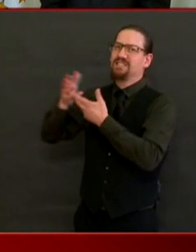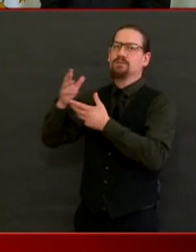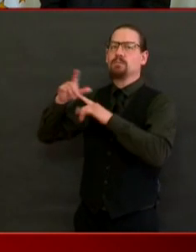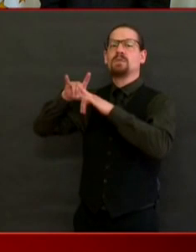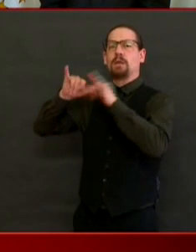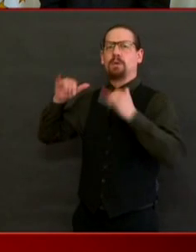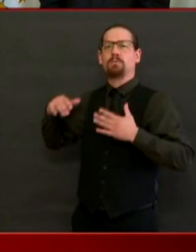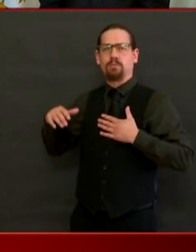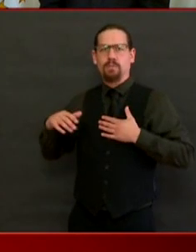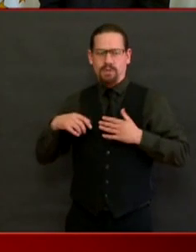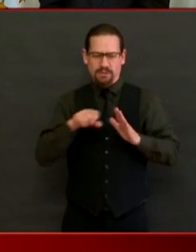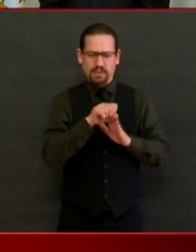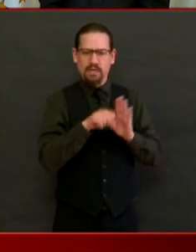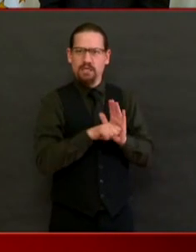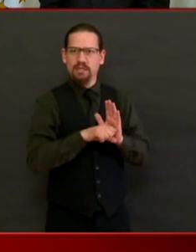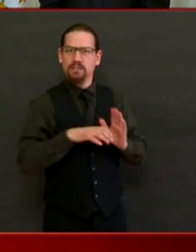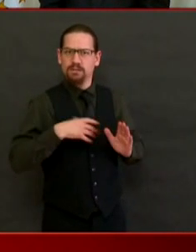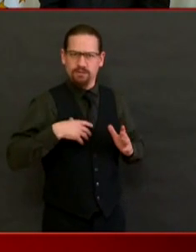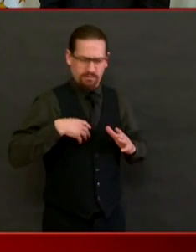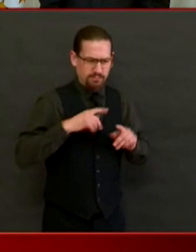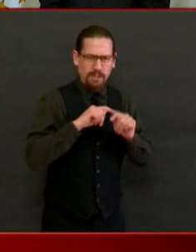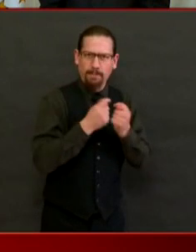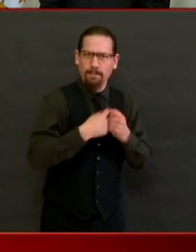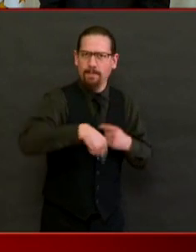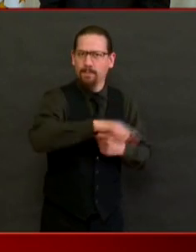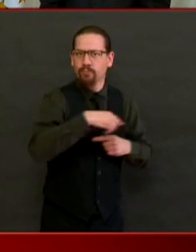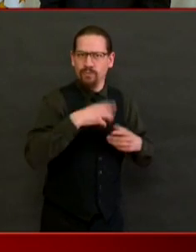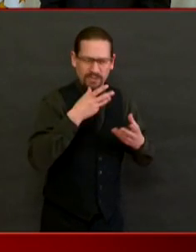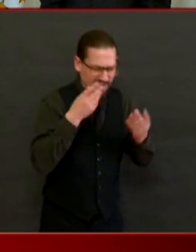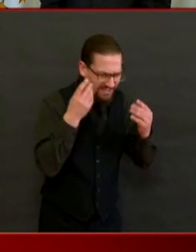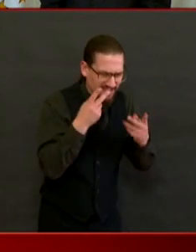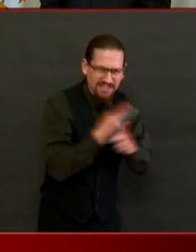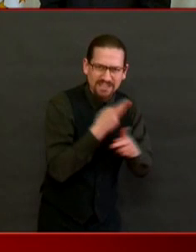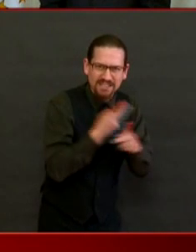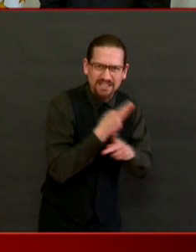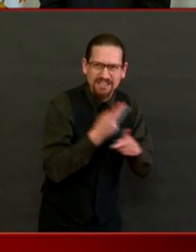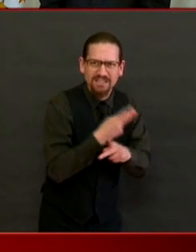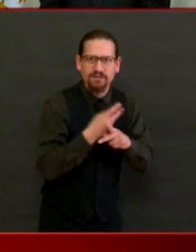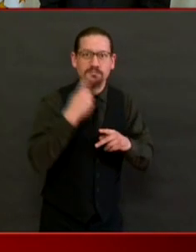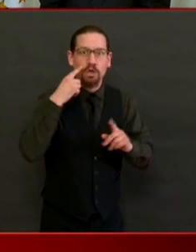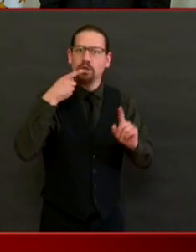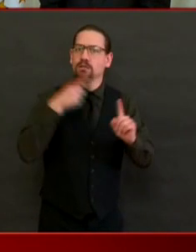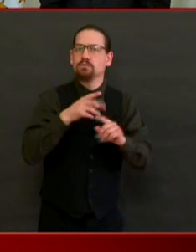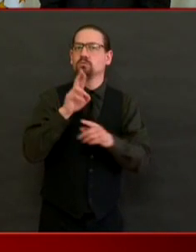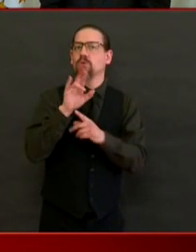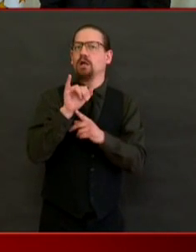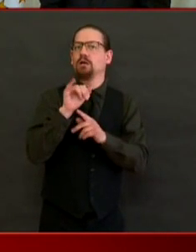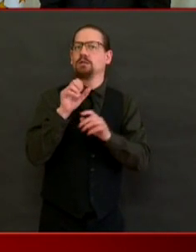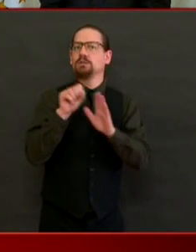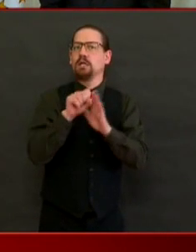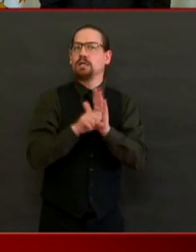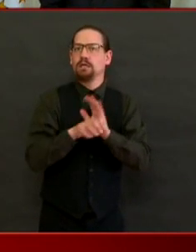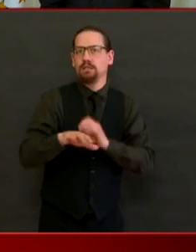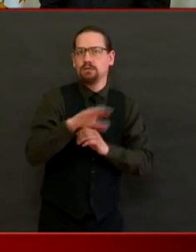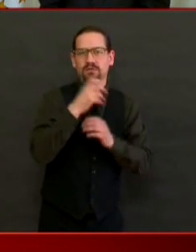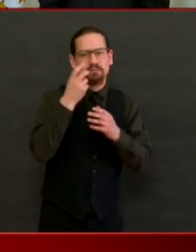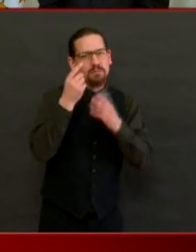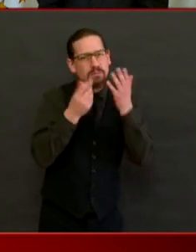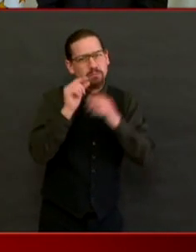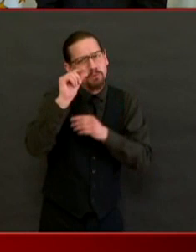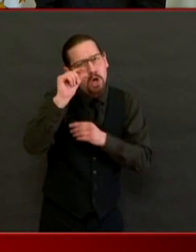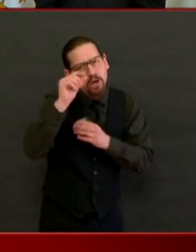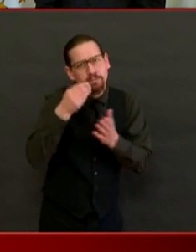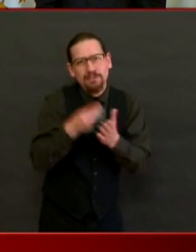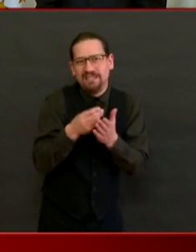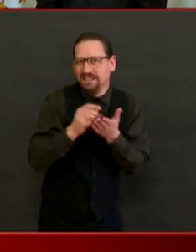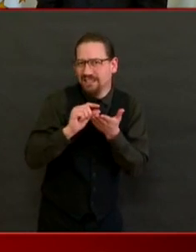smaller targeted initiative where we can provide some more immediate relief to the folks who need it most. Bill Bartholomew says